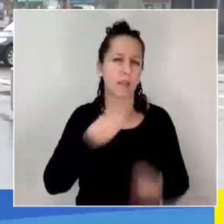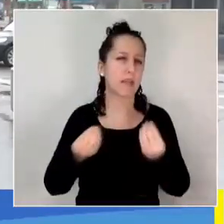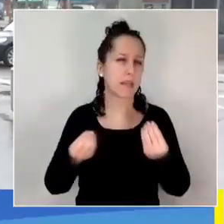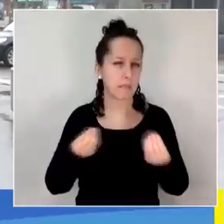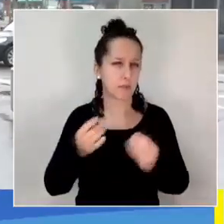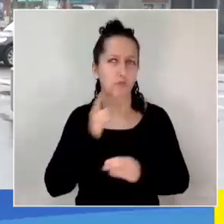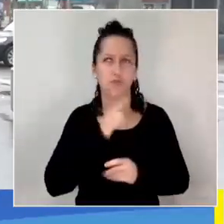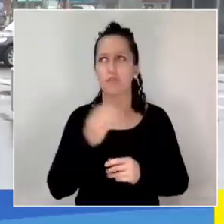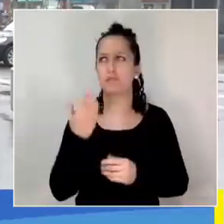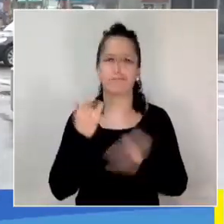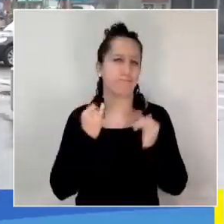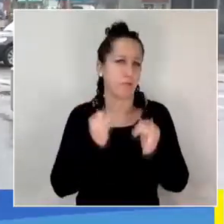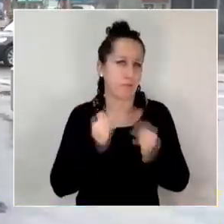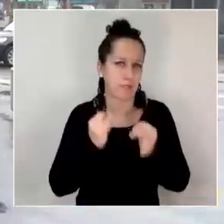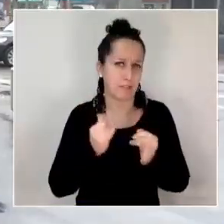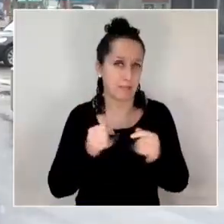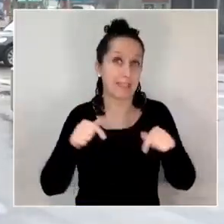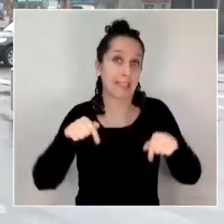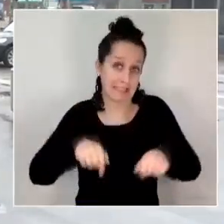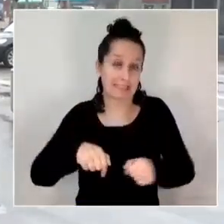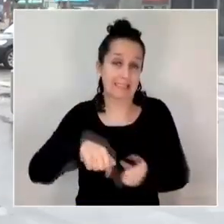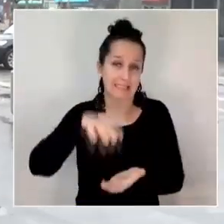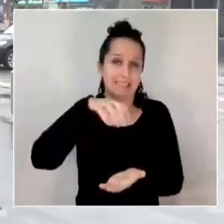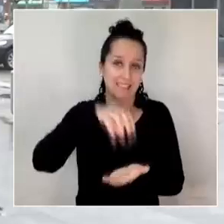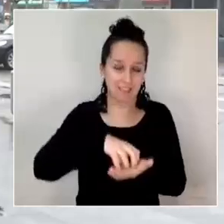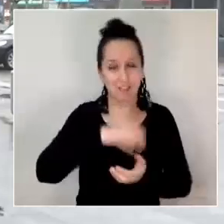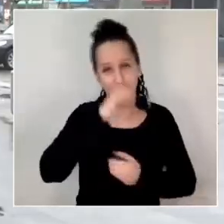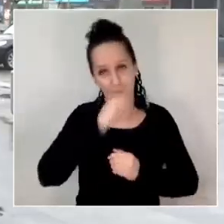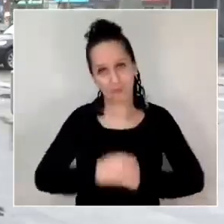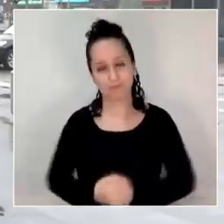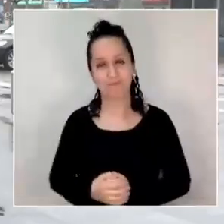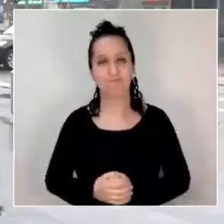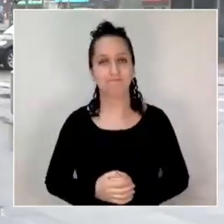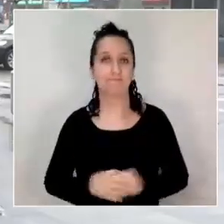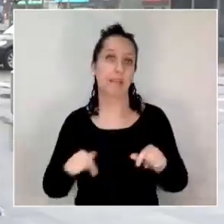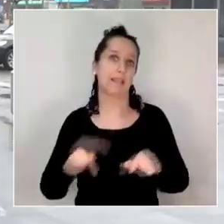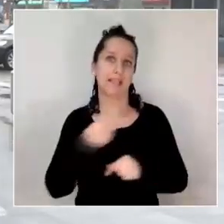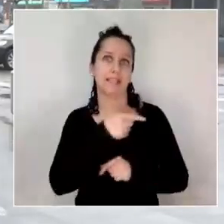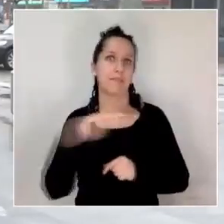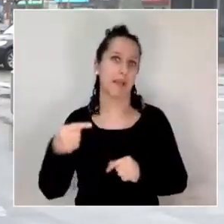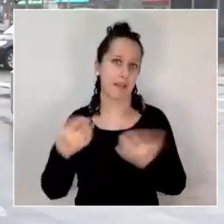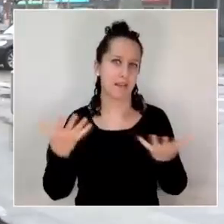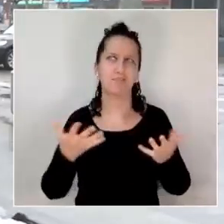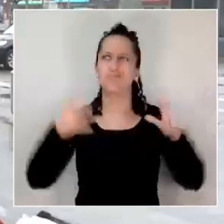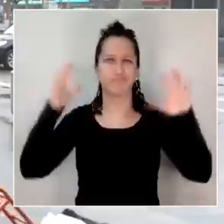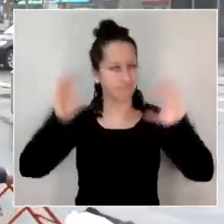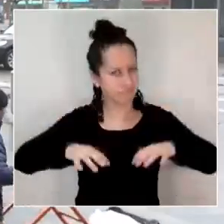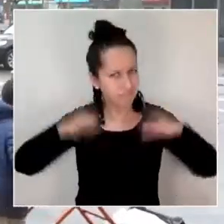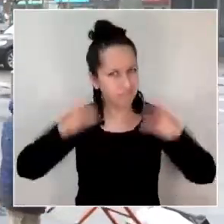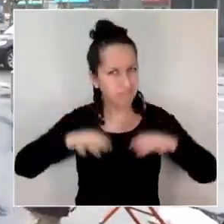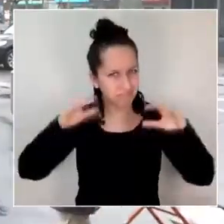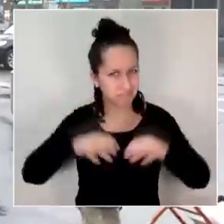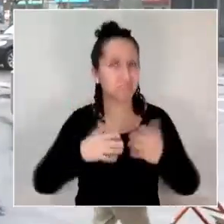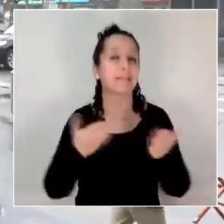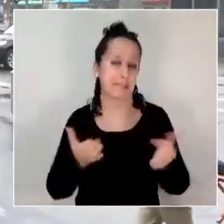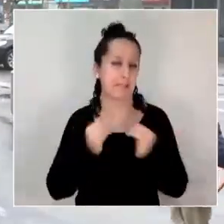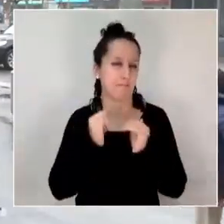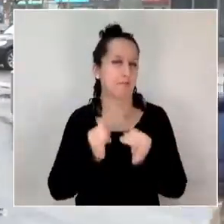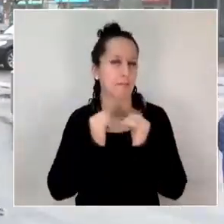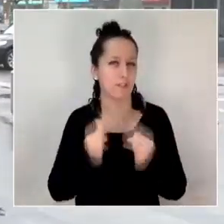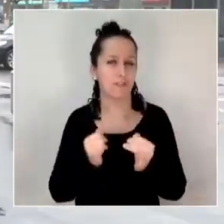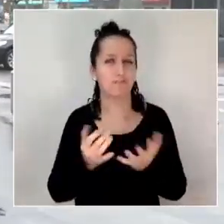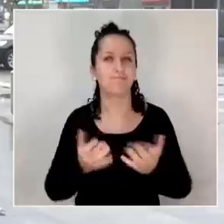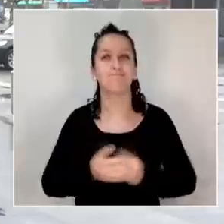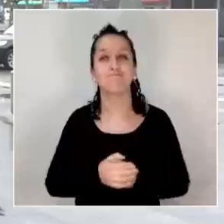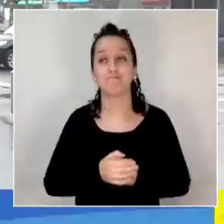latest information about what happened here in the community during this last summer that has had to